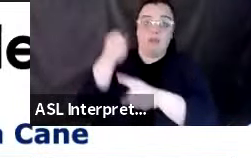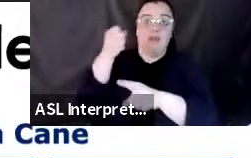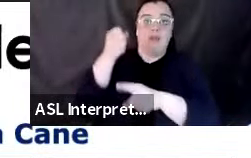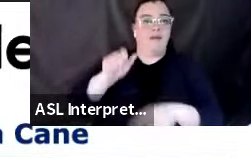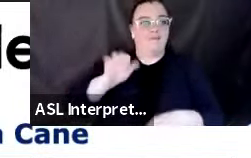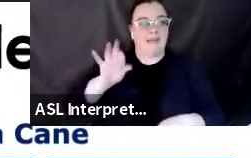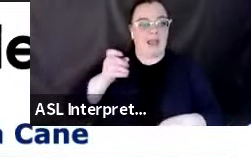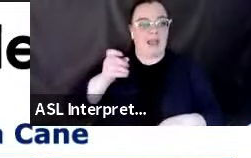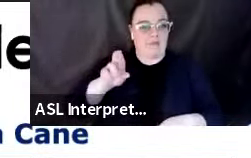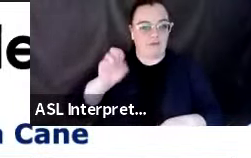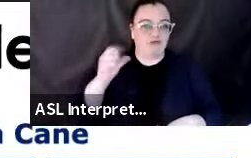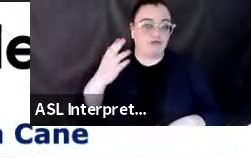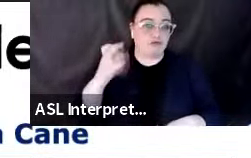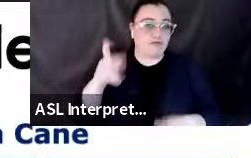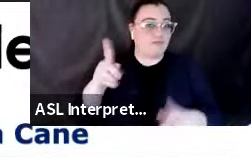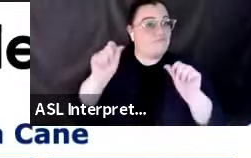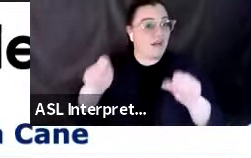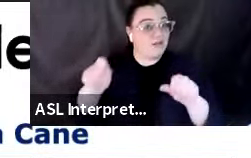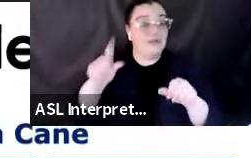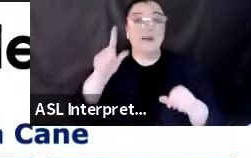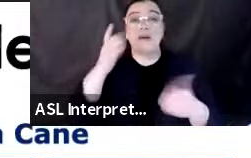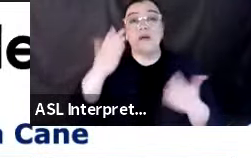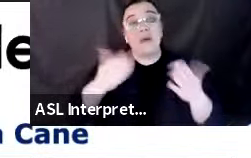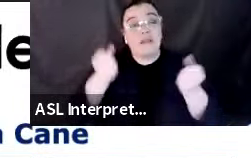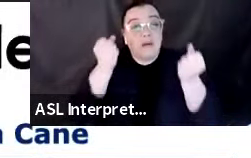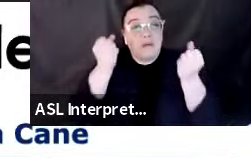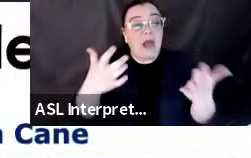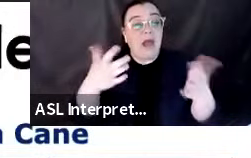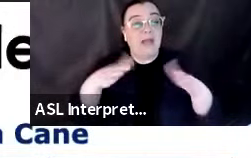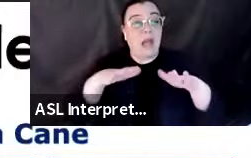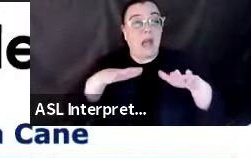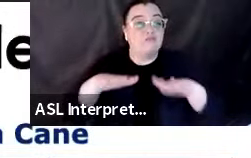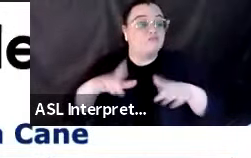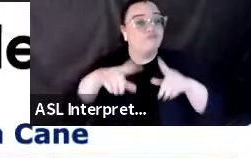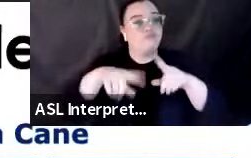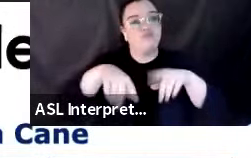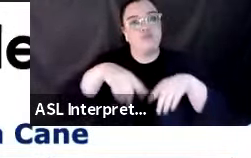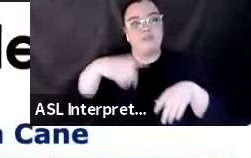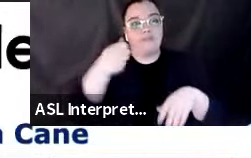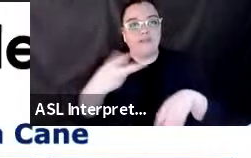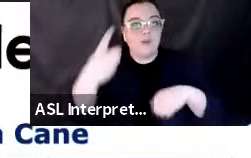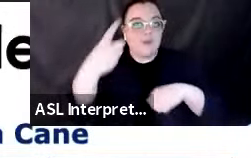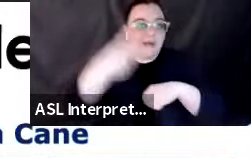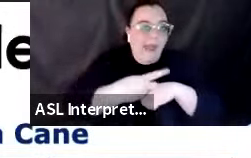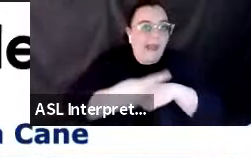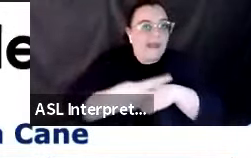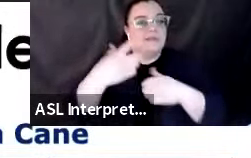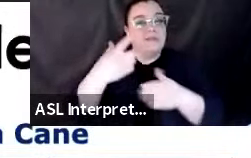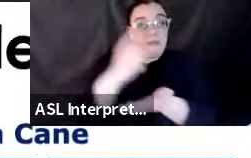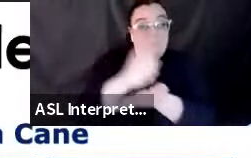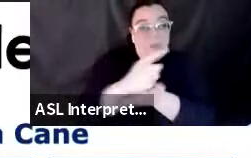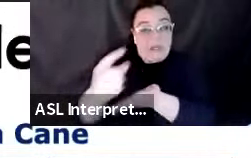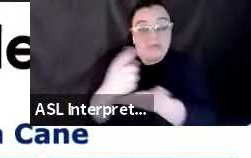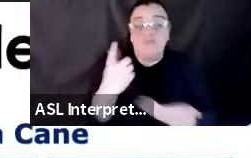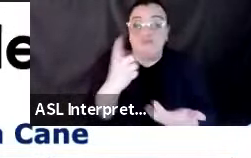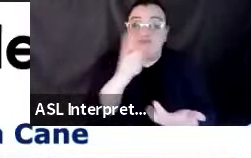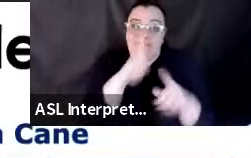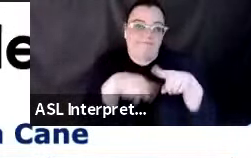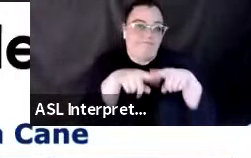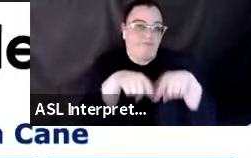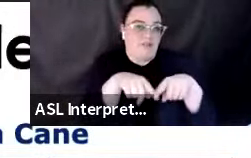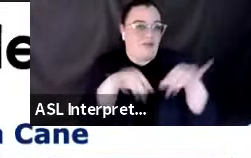you may have many, many aftershocks or weeks, depending on the size of the earthquake, but they really can go on for months to even years.